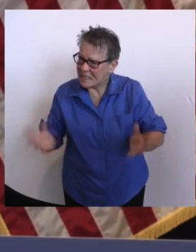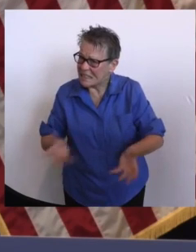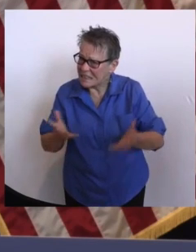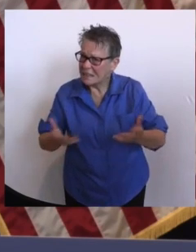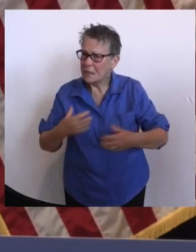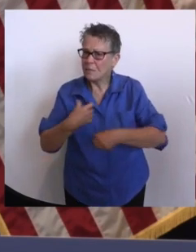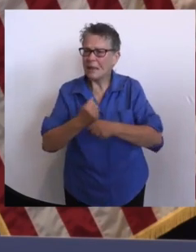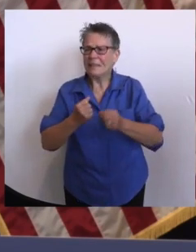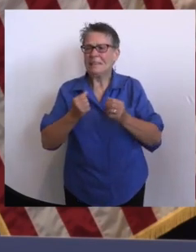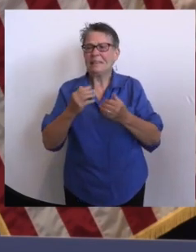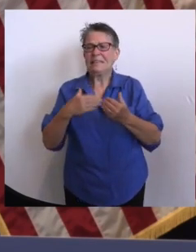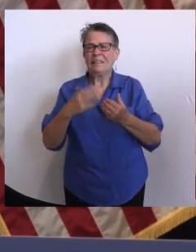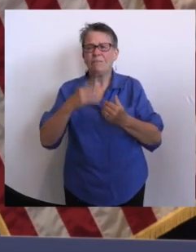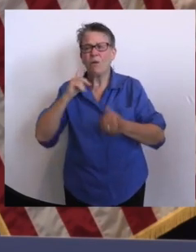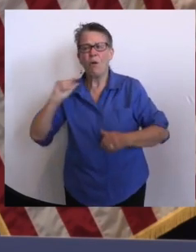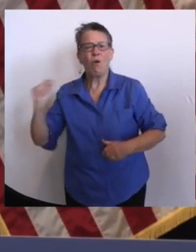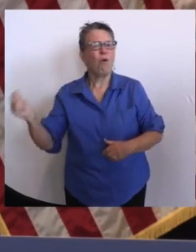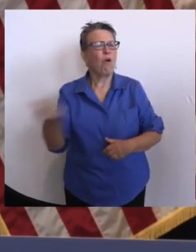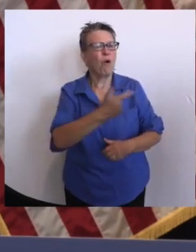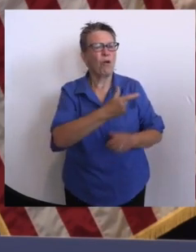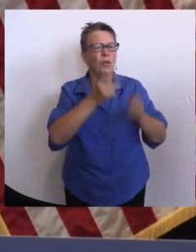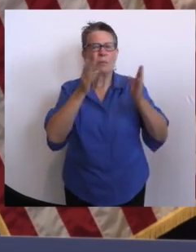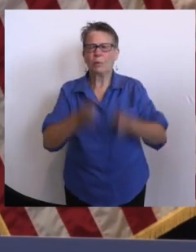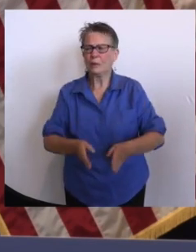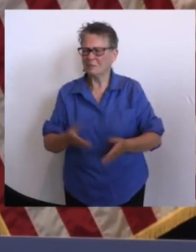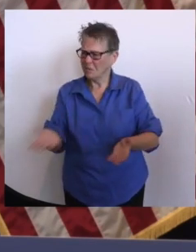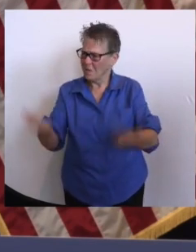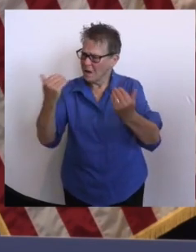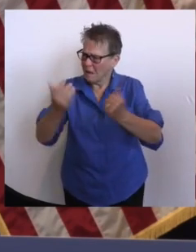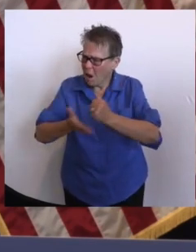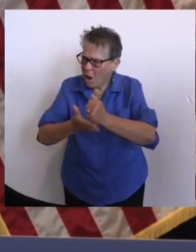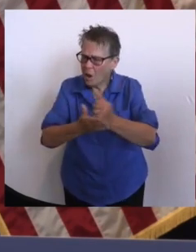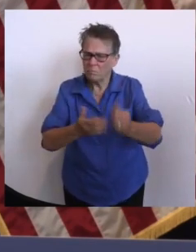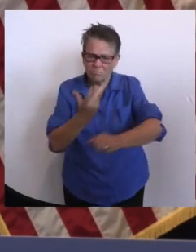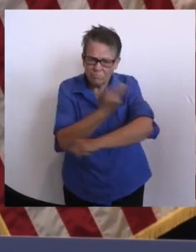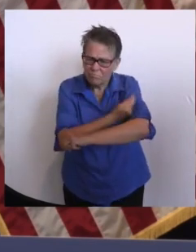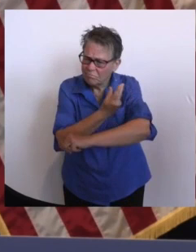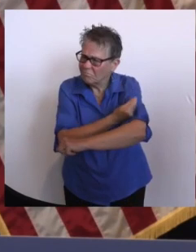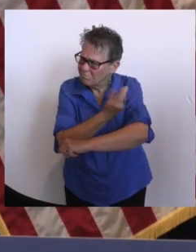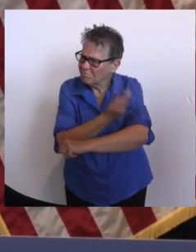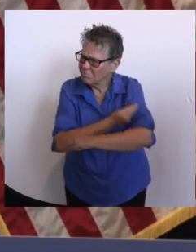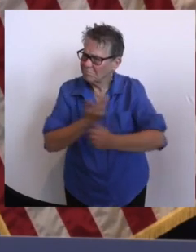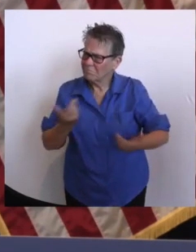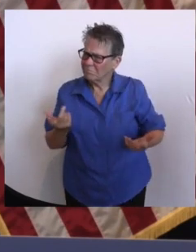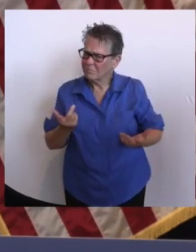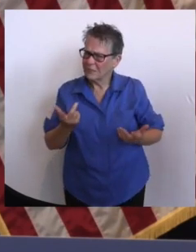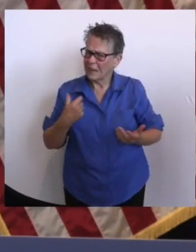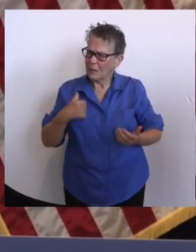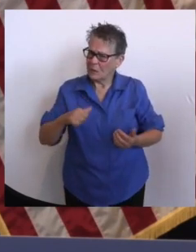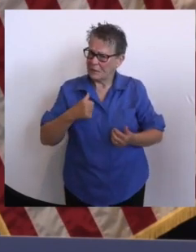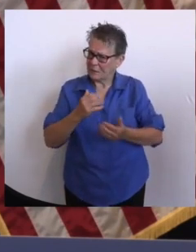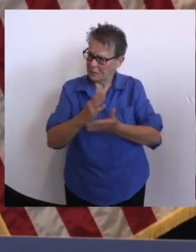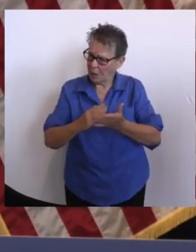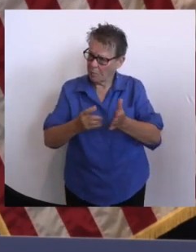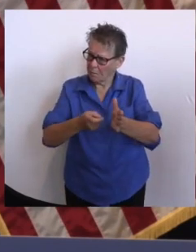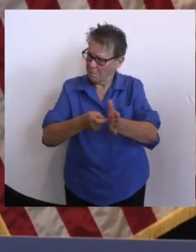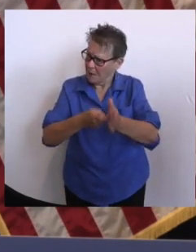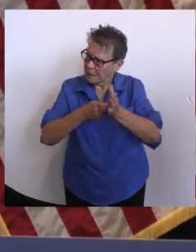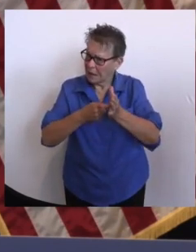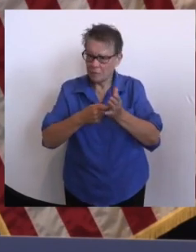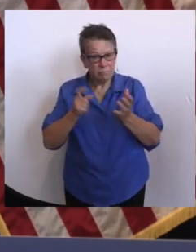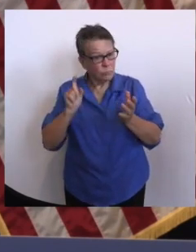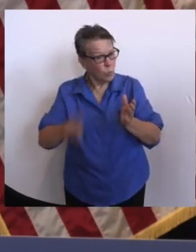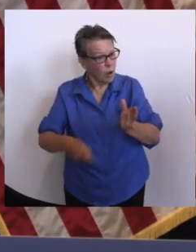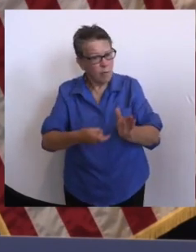vaccinated and sharing the benefits of vaccination, the state has also established mandates for some groups to help reduce the risk